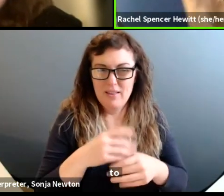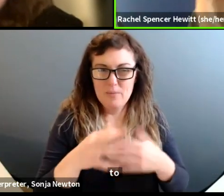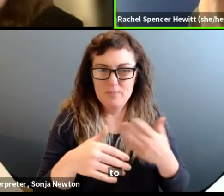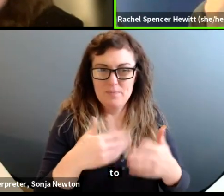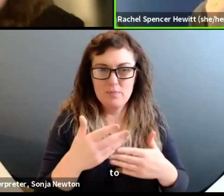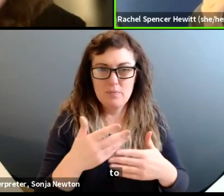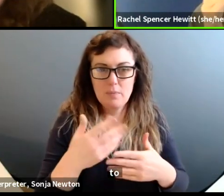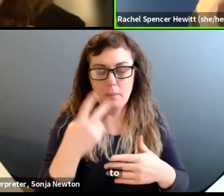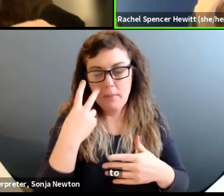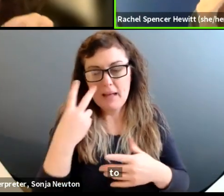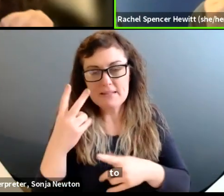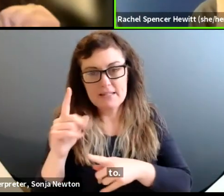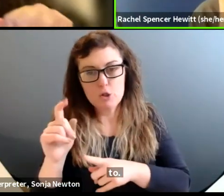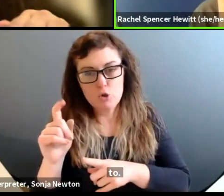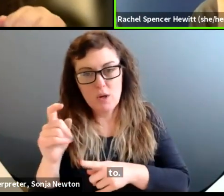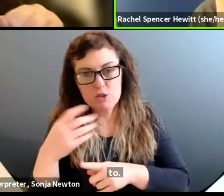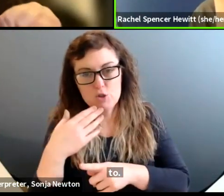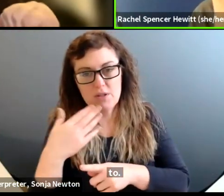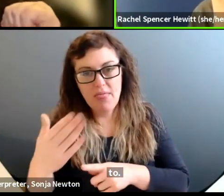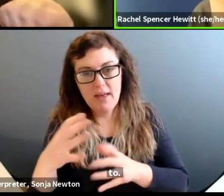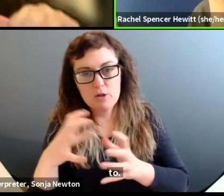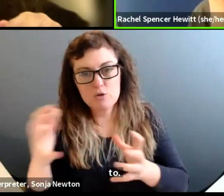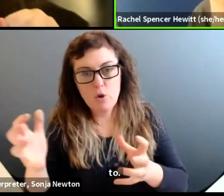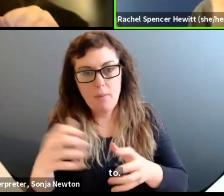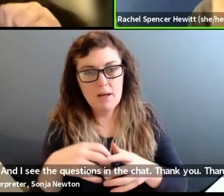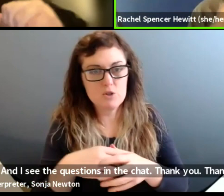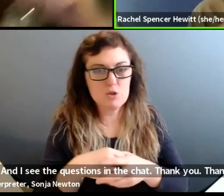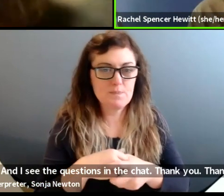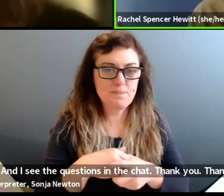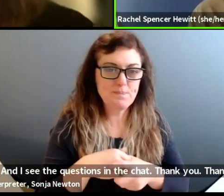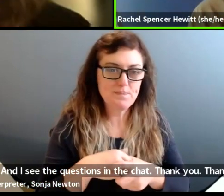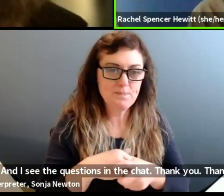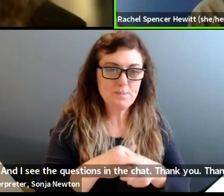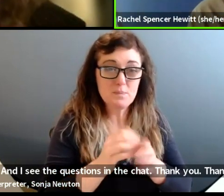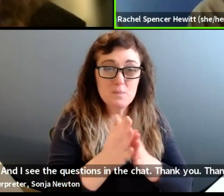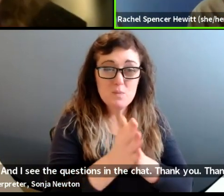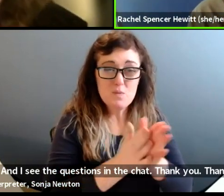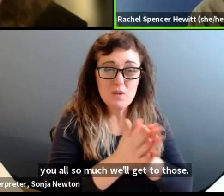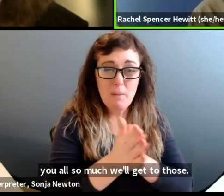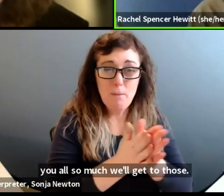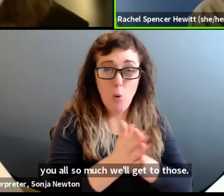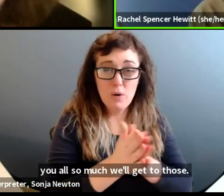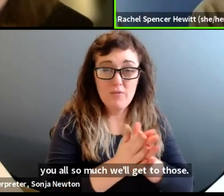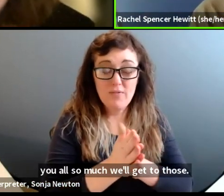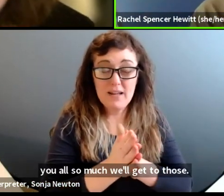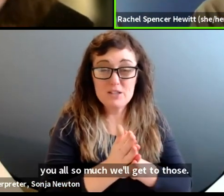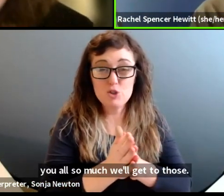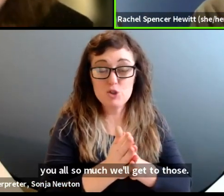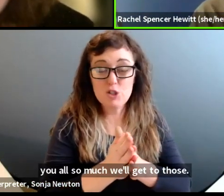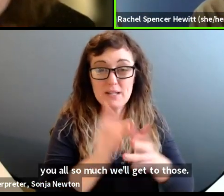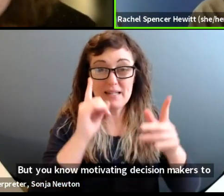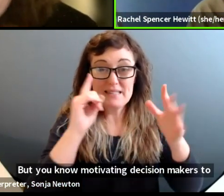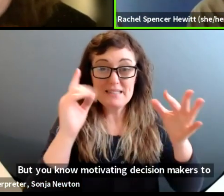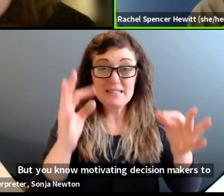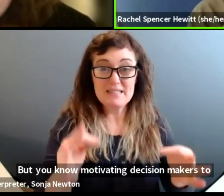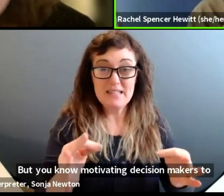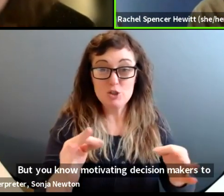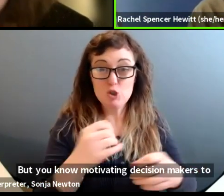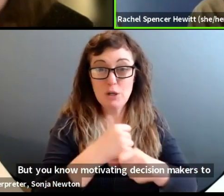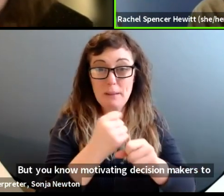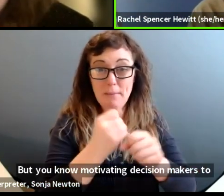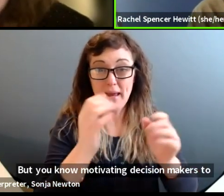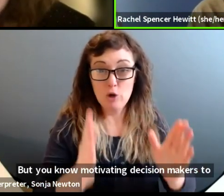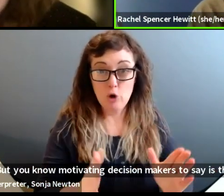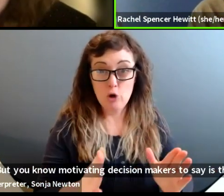questions in the chat. Thank you. Thank you all so much. We'll get to those. Um, uh, you know, motivating decision makers to say, ah, yes, this is an issue. Um,